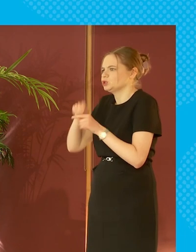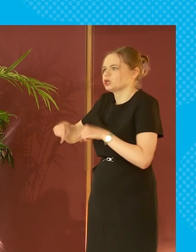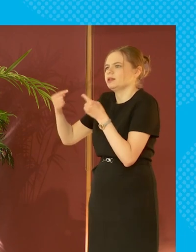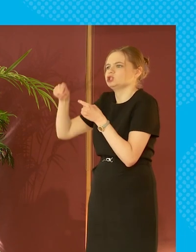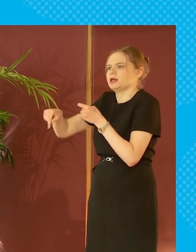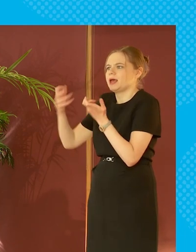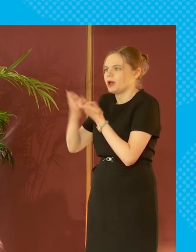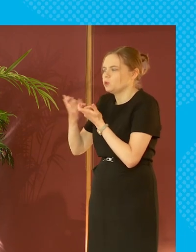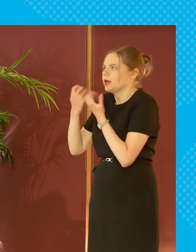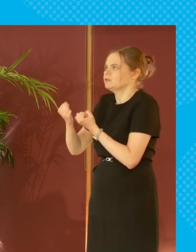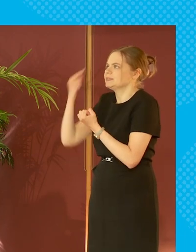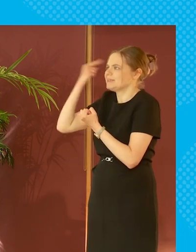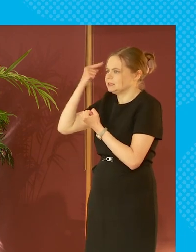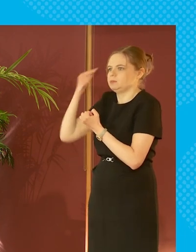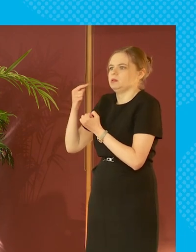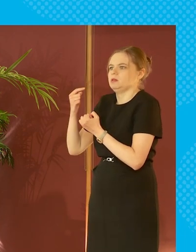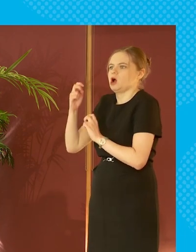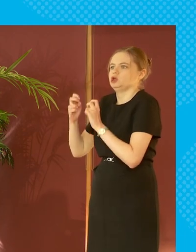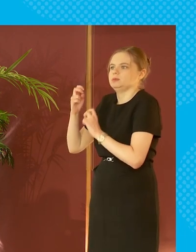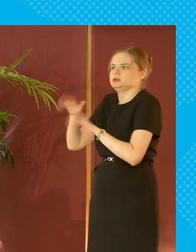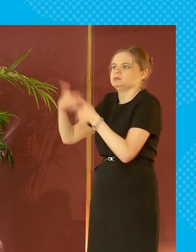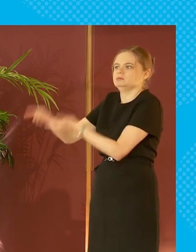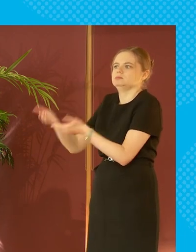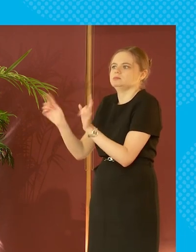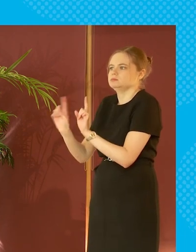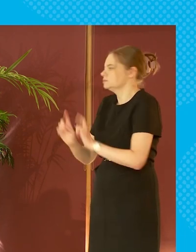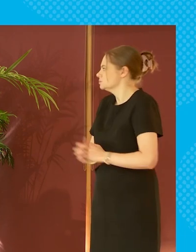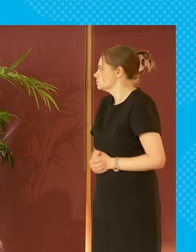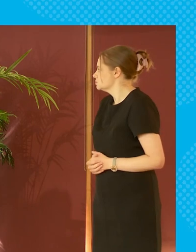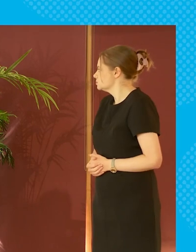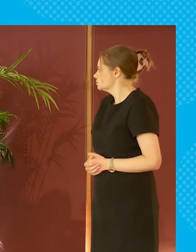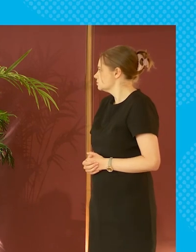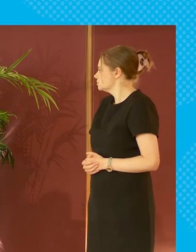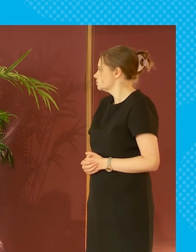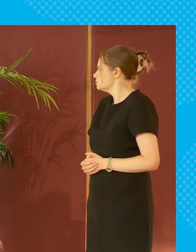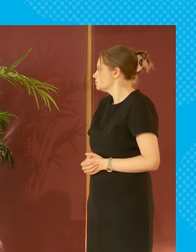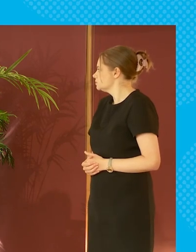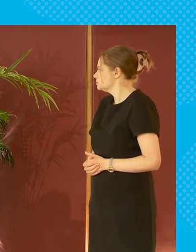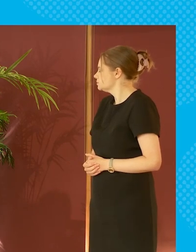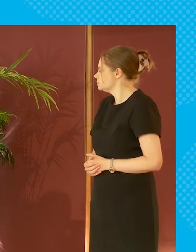sensible arguments to counter that yes please do so